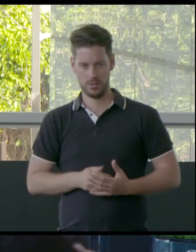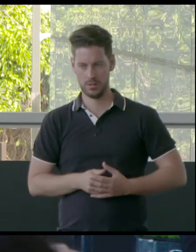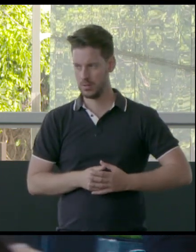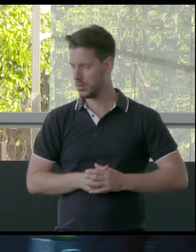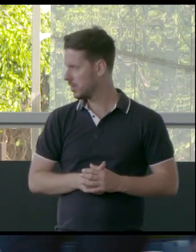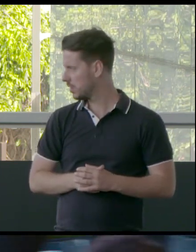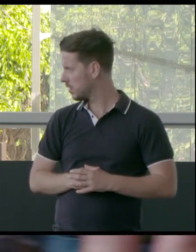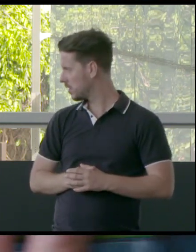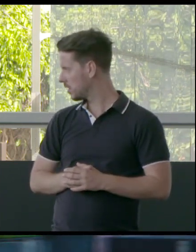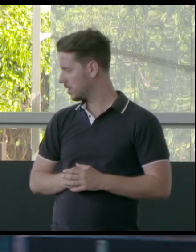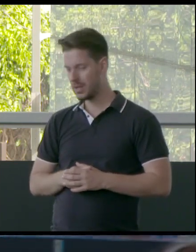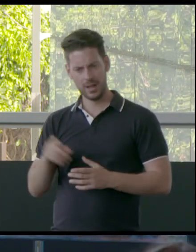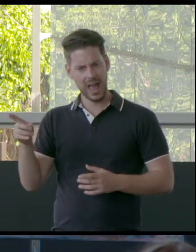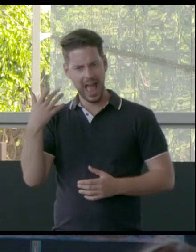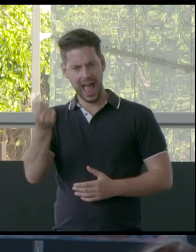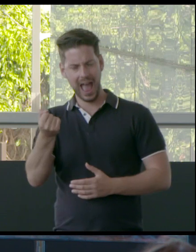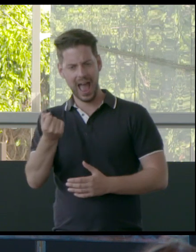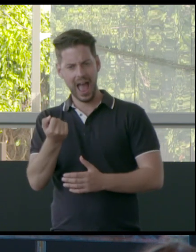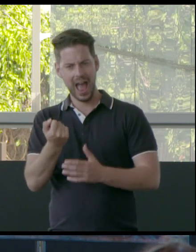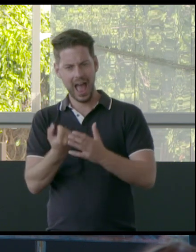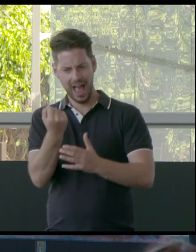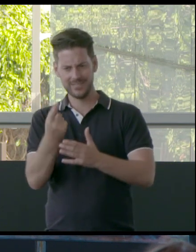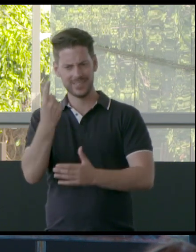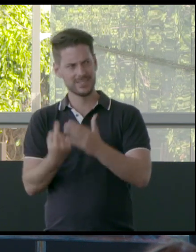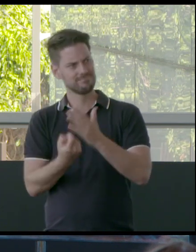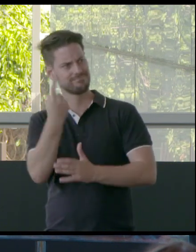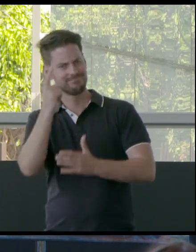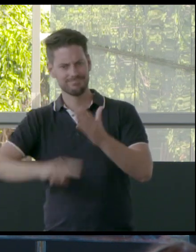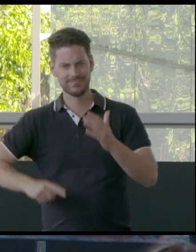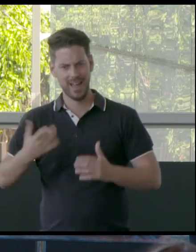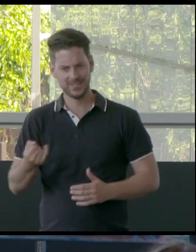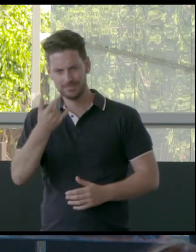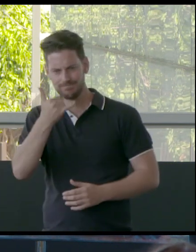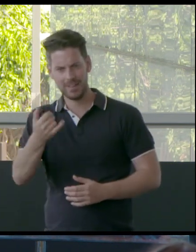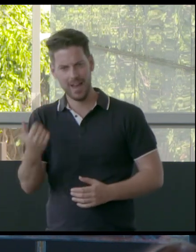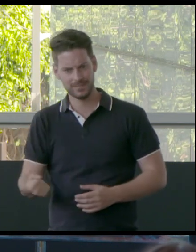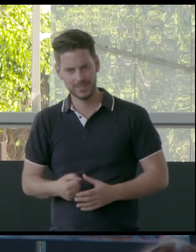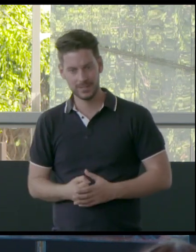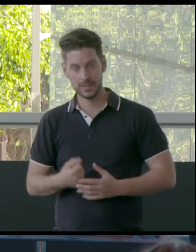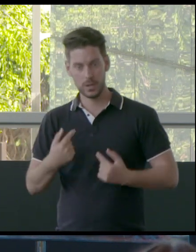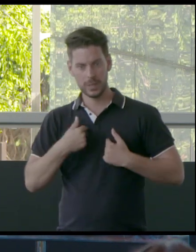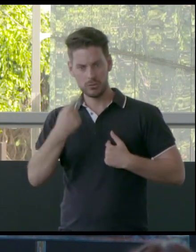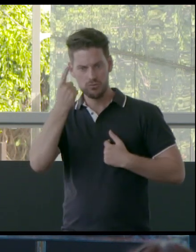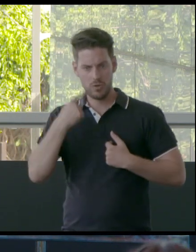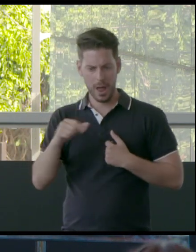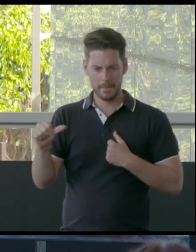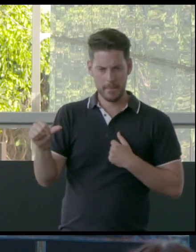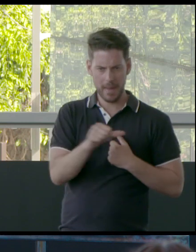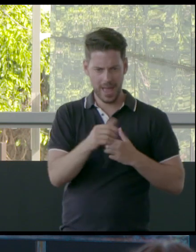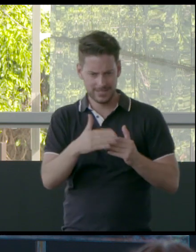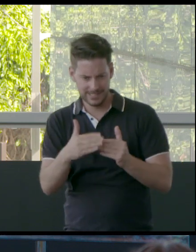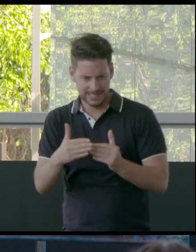Well, there are consequences, you know? Yeah, absolutely consequences. And then opportunity for us to be able to rehabilitate and